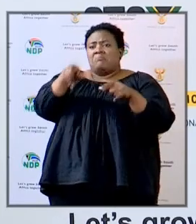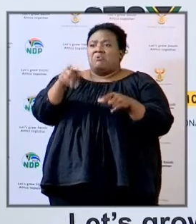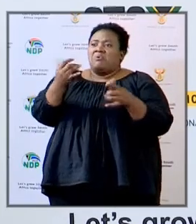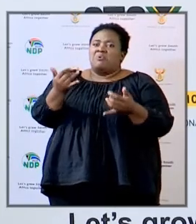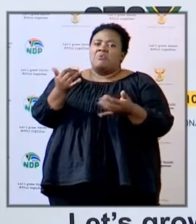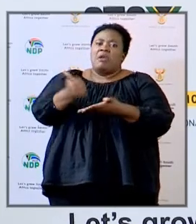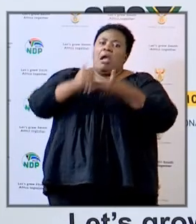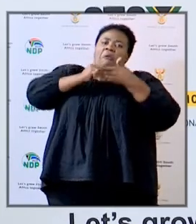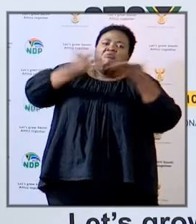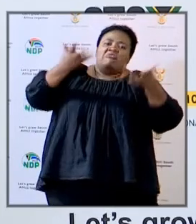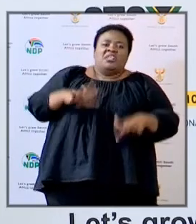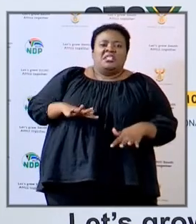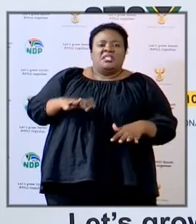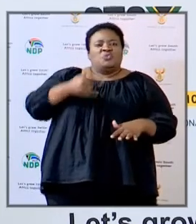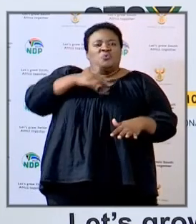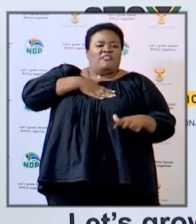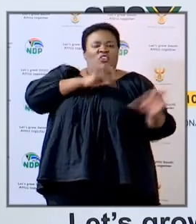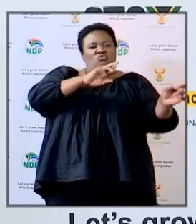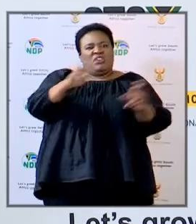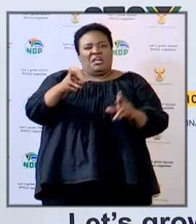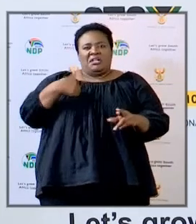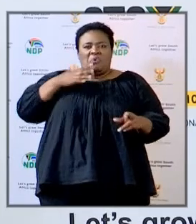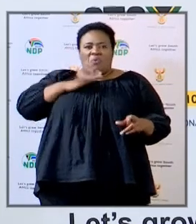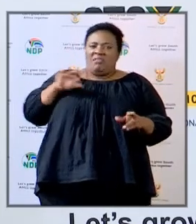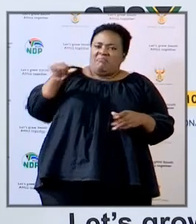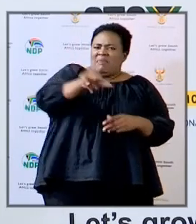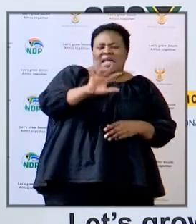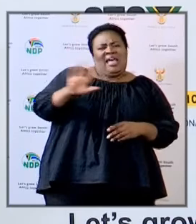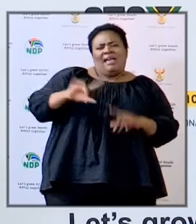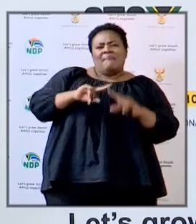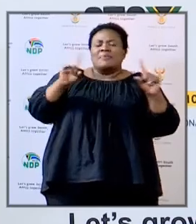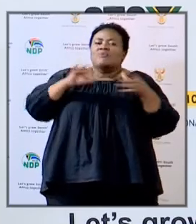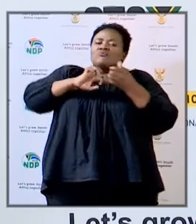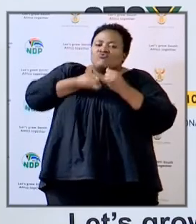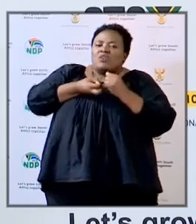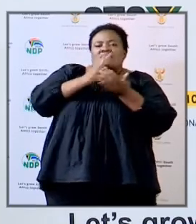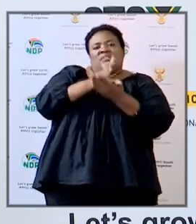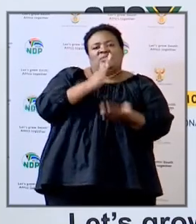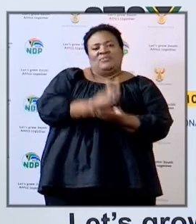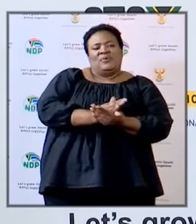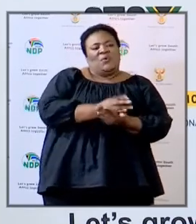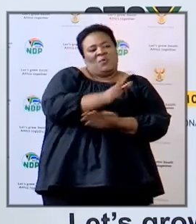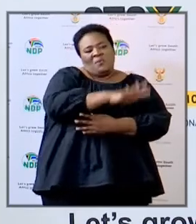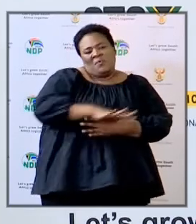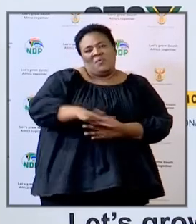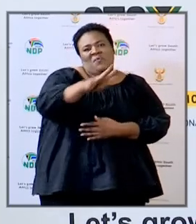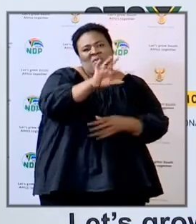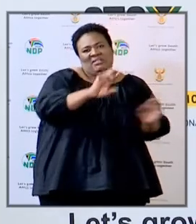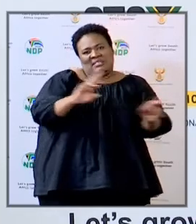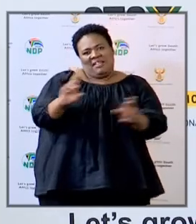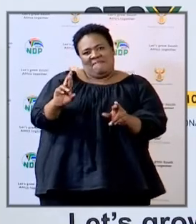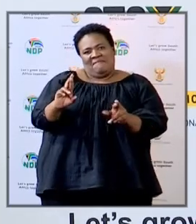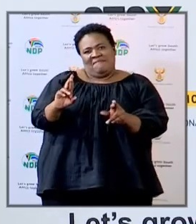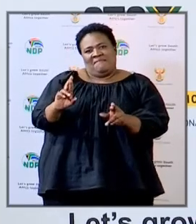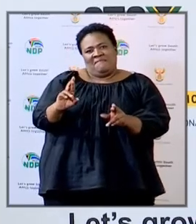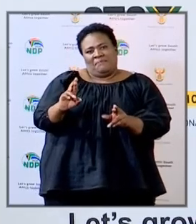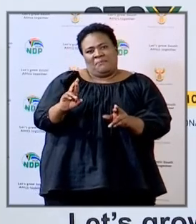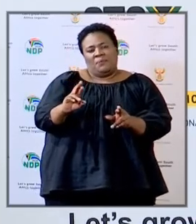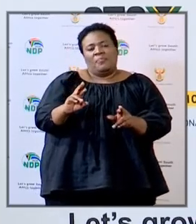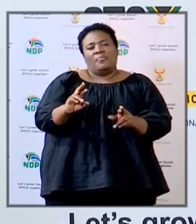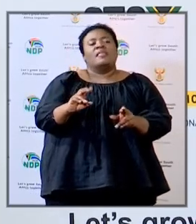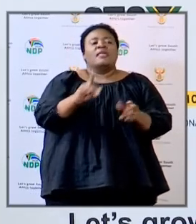helped us now because we think we're ready we don't want them back but it's also part of the precautionary measures to make sure that we don't